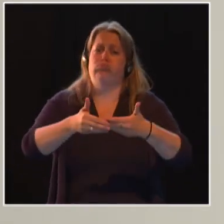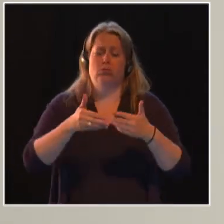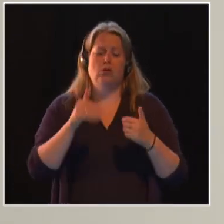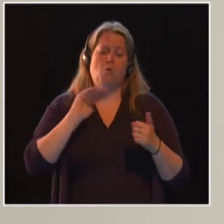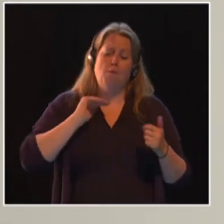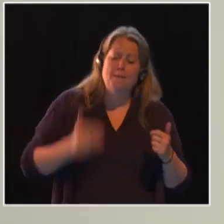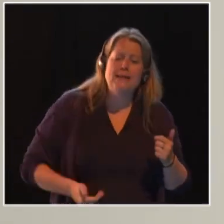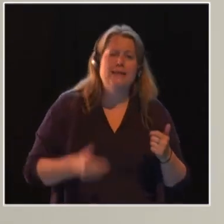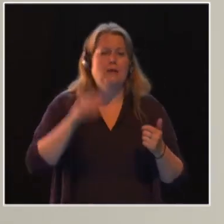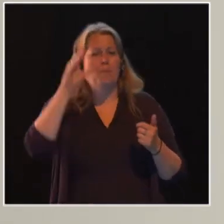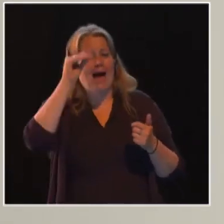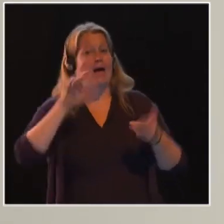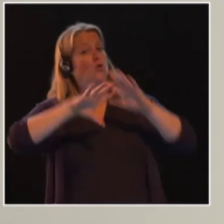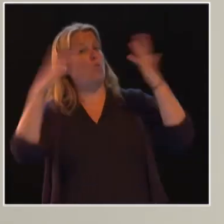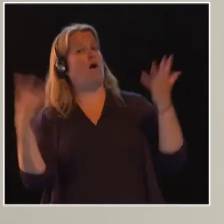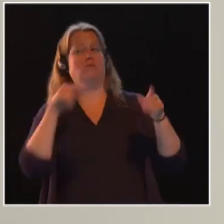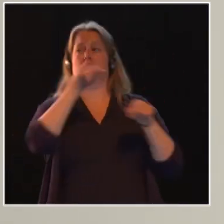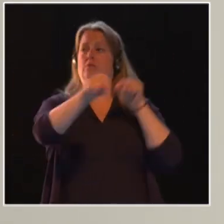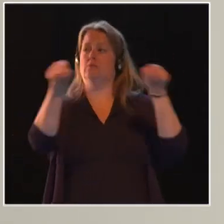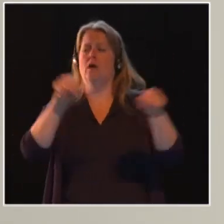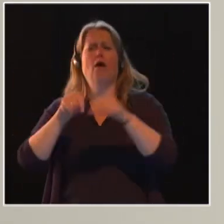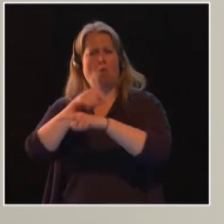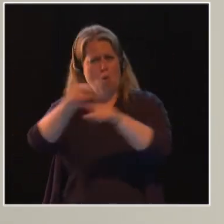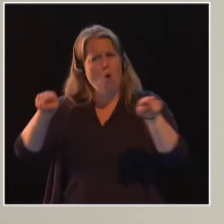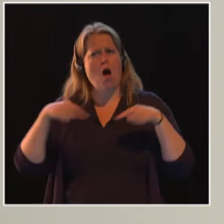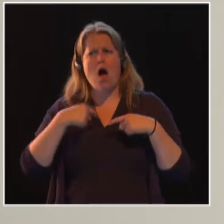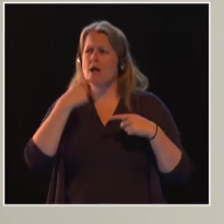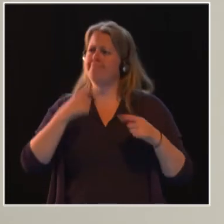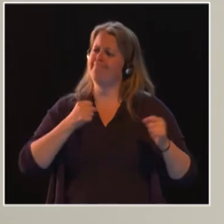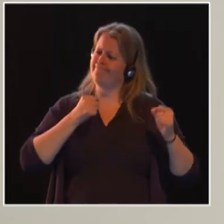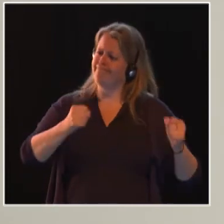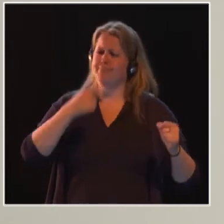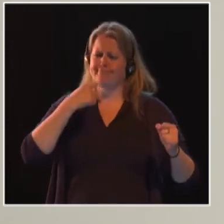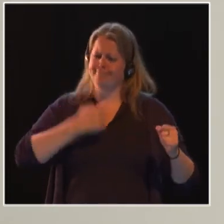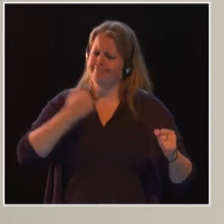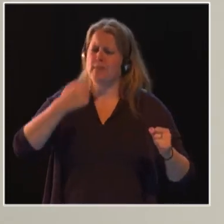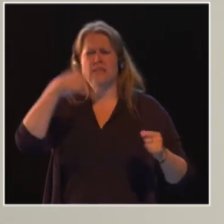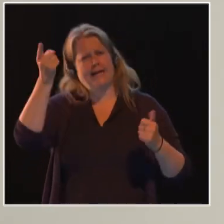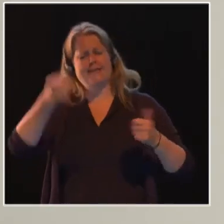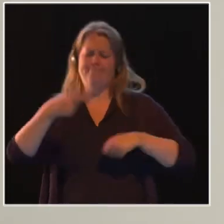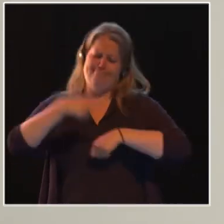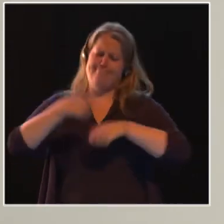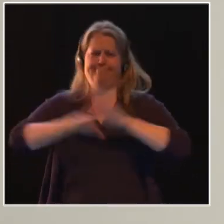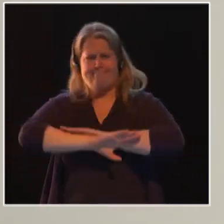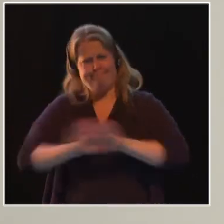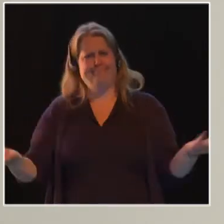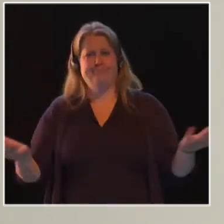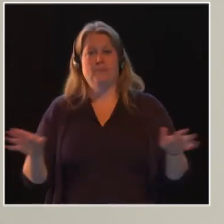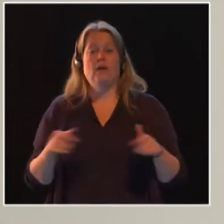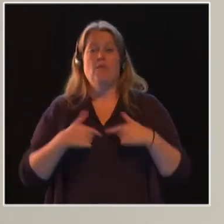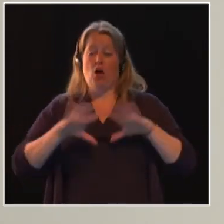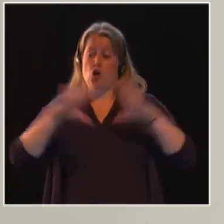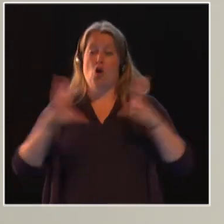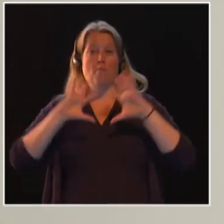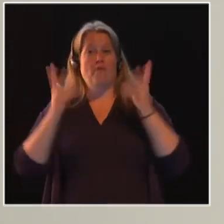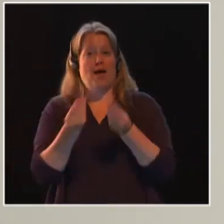around the world have found the courage to call time us up. Now, as a global family, we must